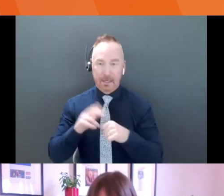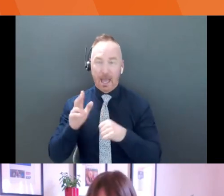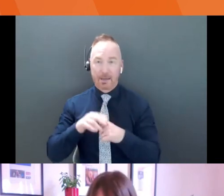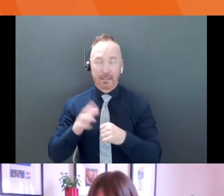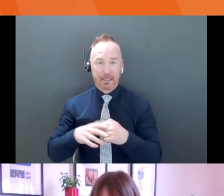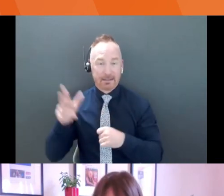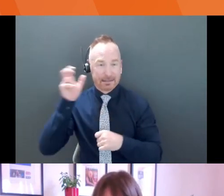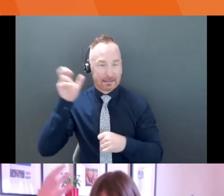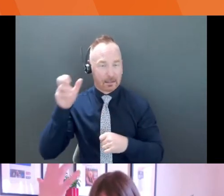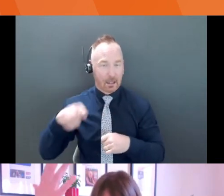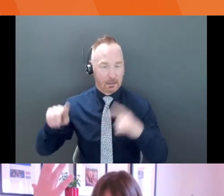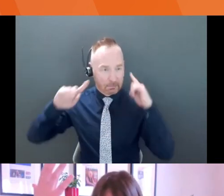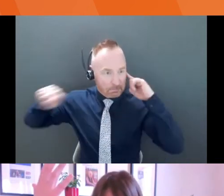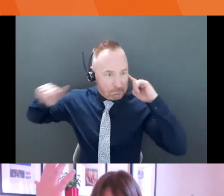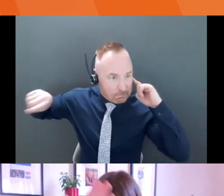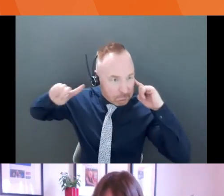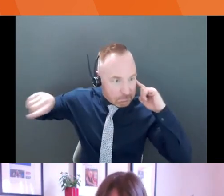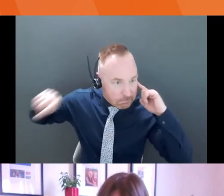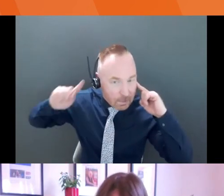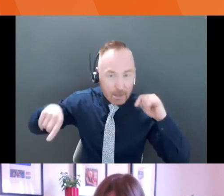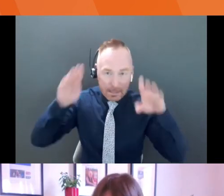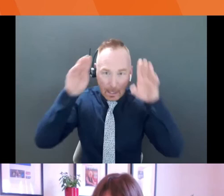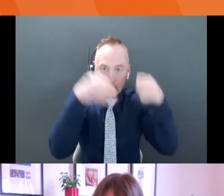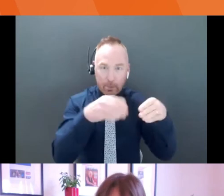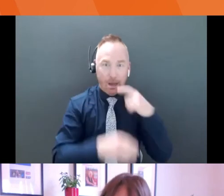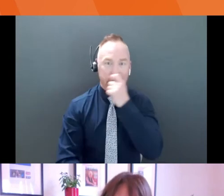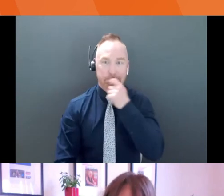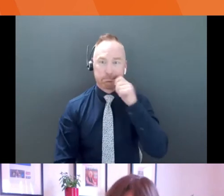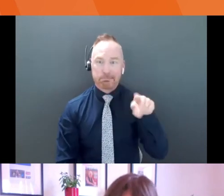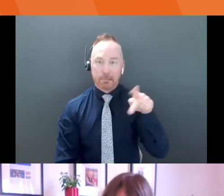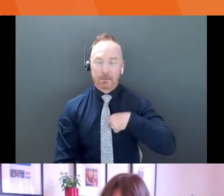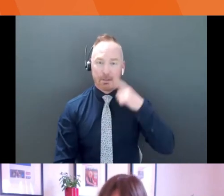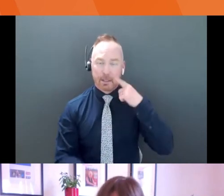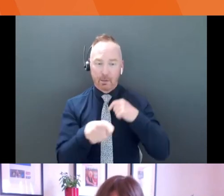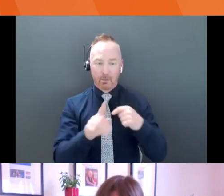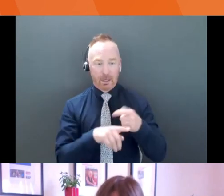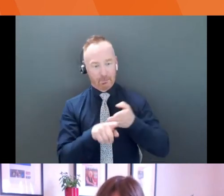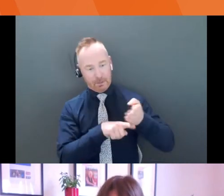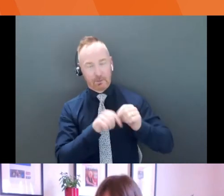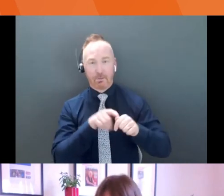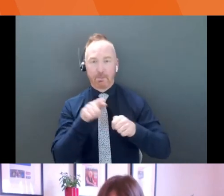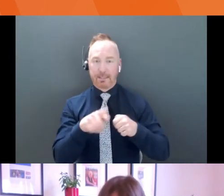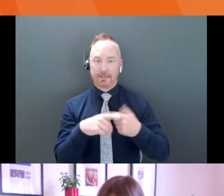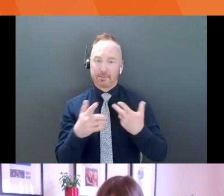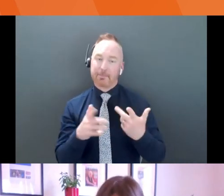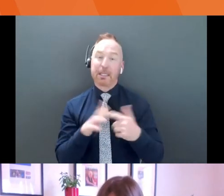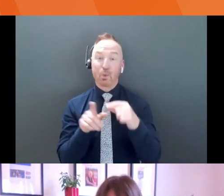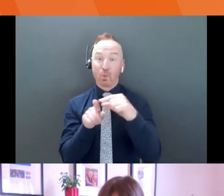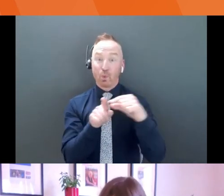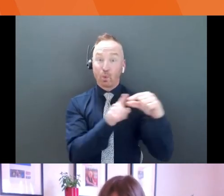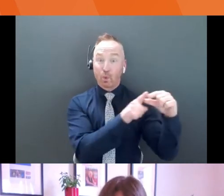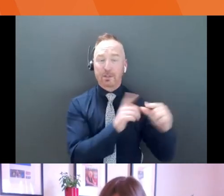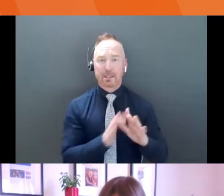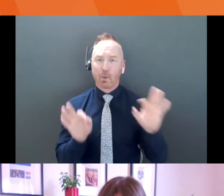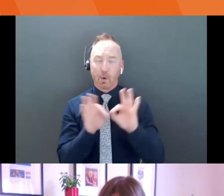if, if I could be so bold to say, like, you want to look professional, but plain because your words are what matter. You're not, you're not going for a